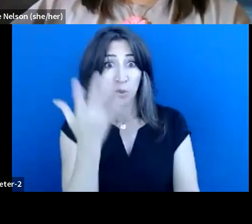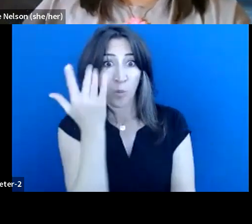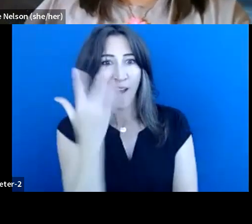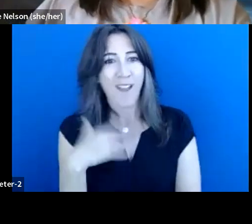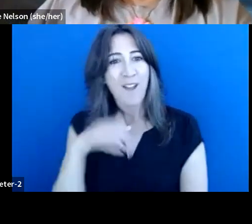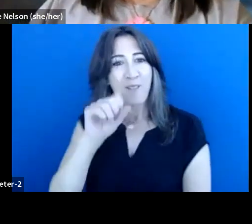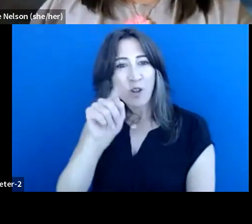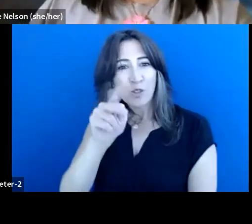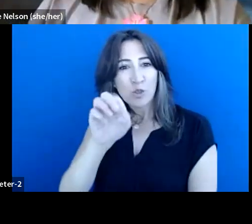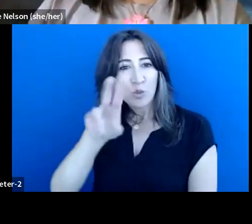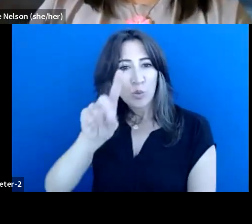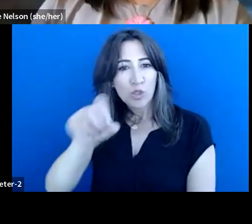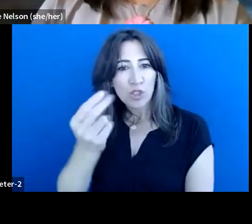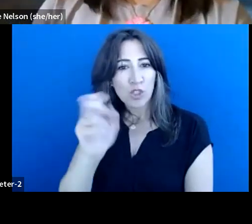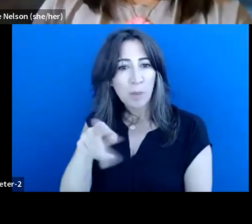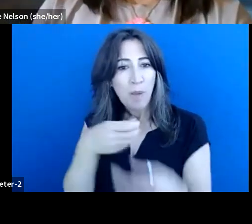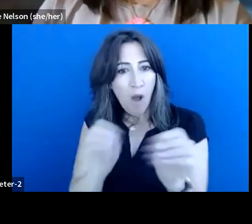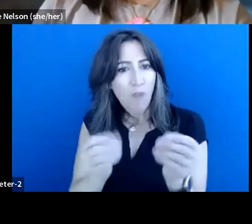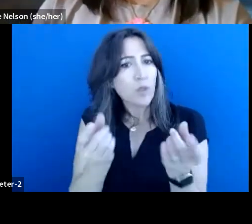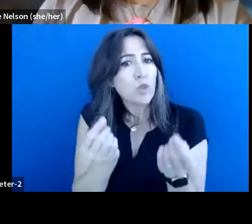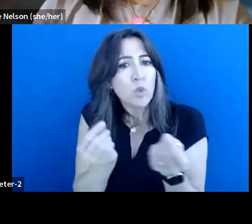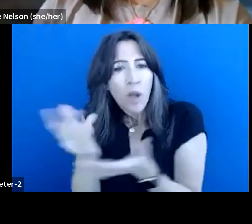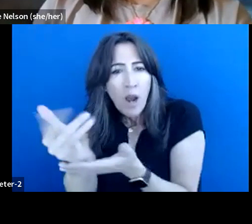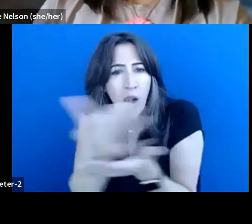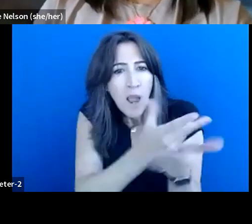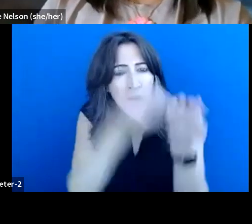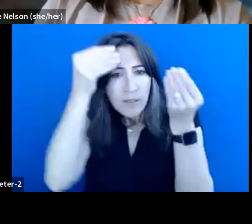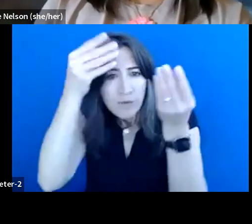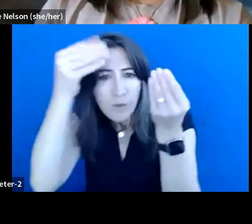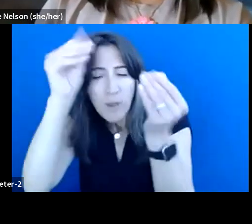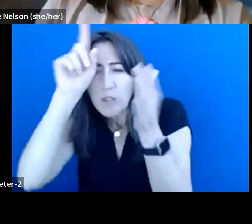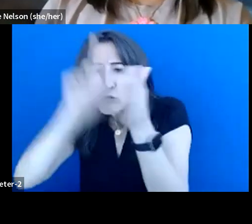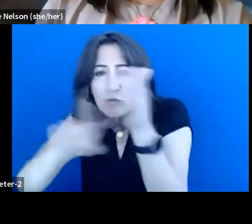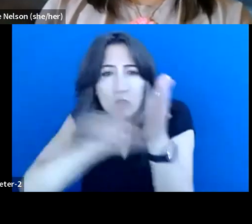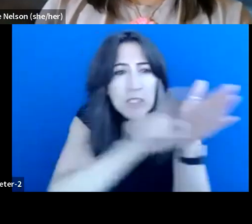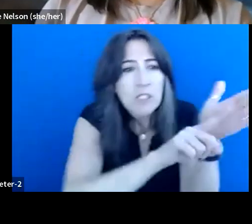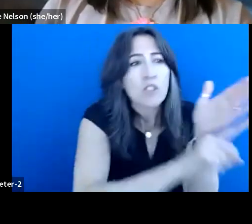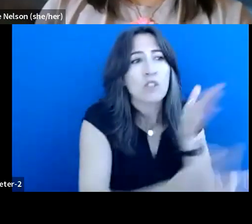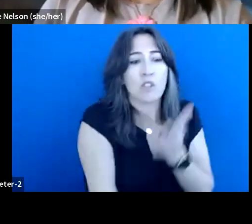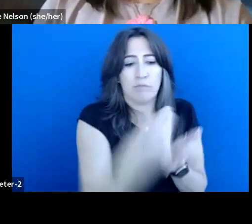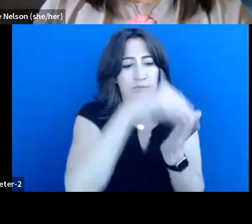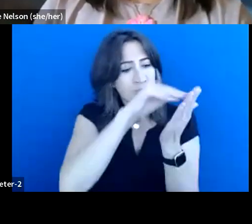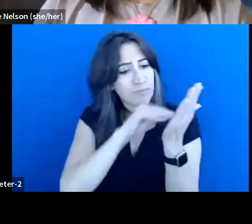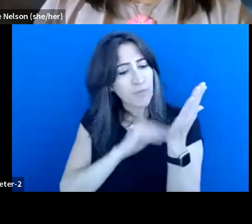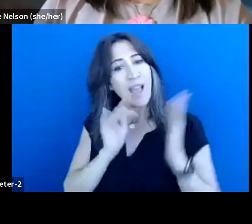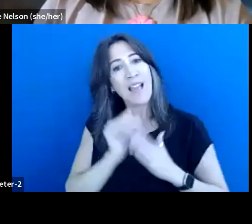collecting all this data that will inform those decisions moving forward. So I think it's, you know, it's,